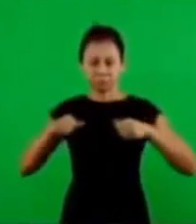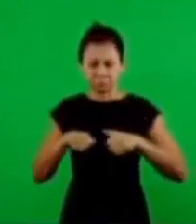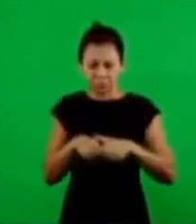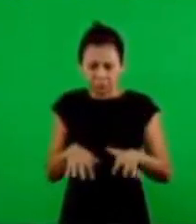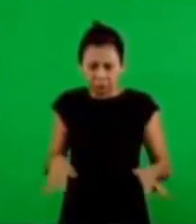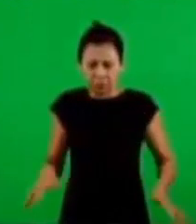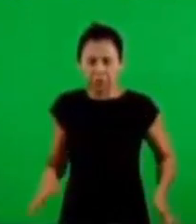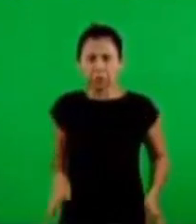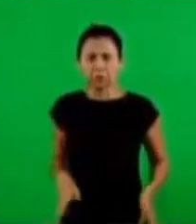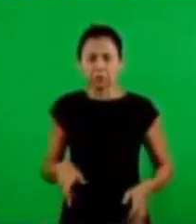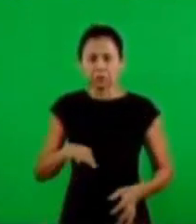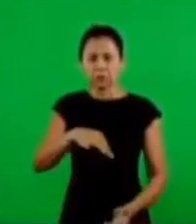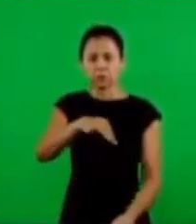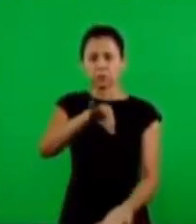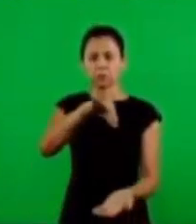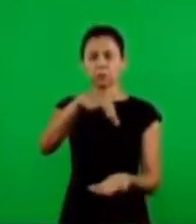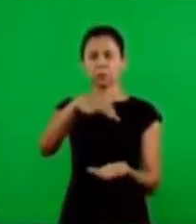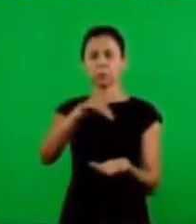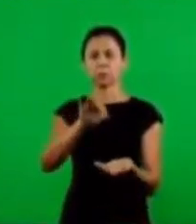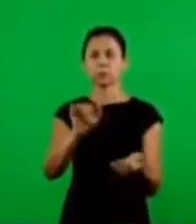So the garments.